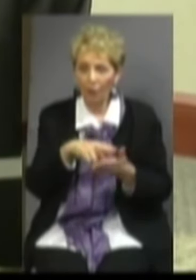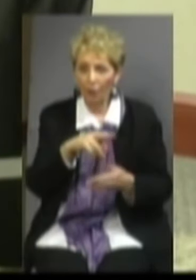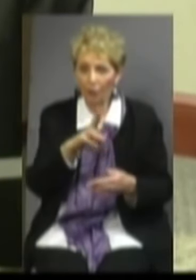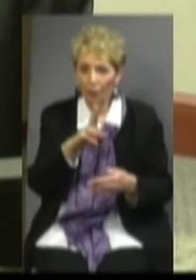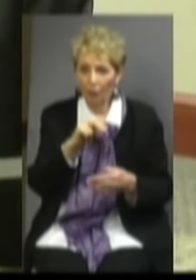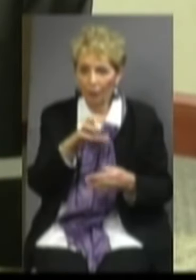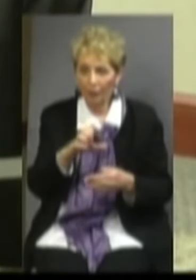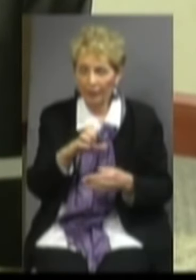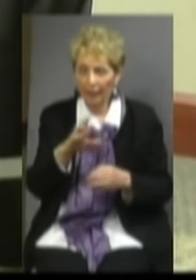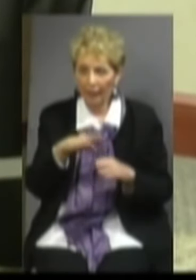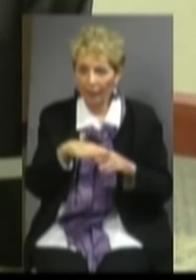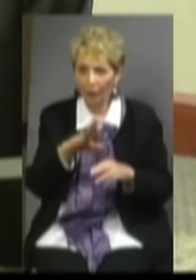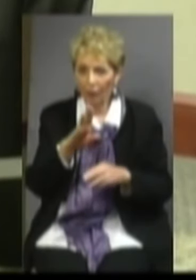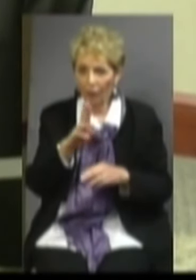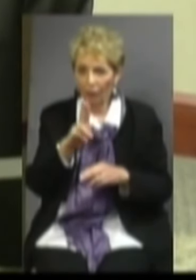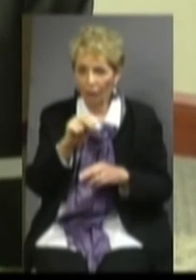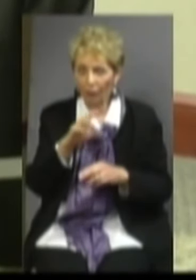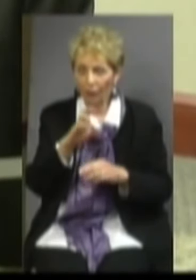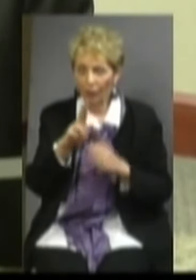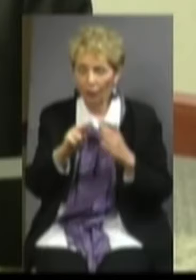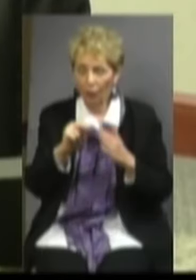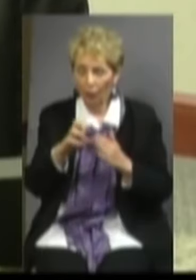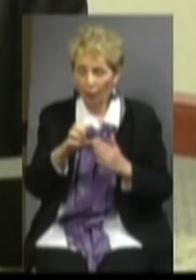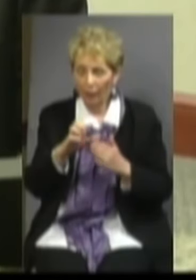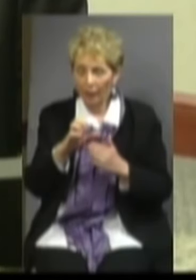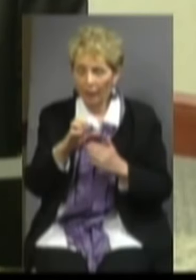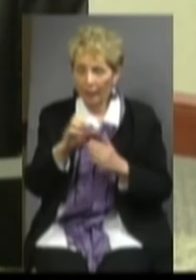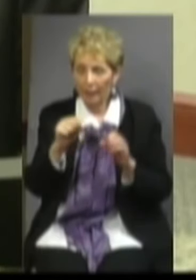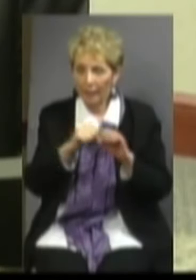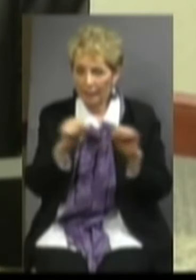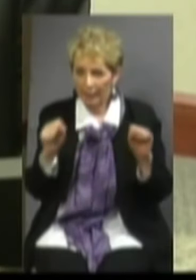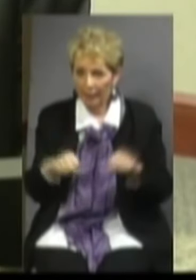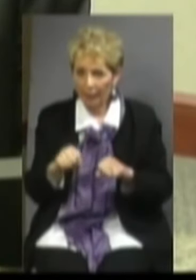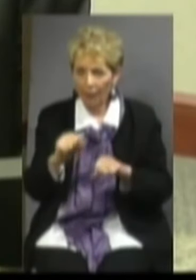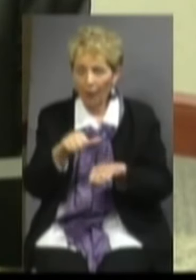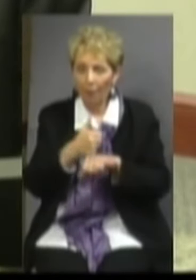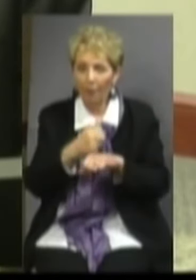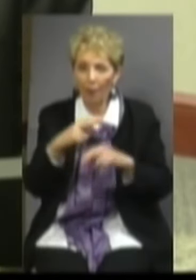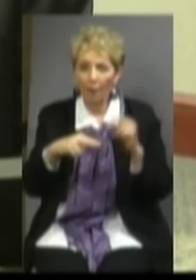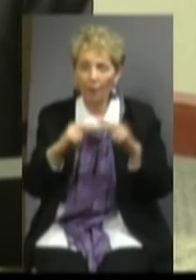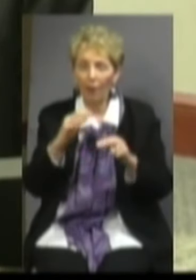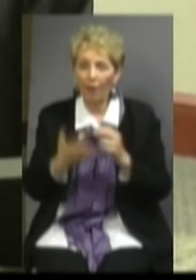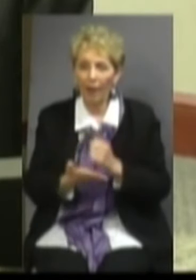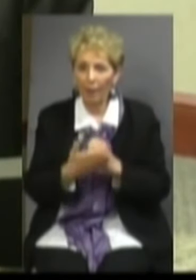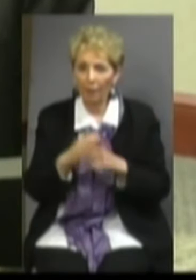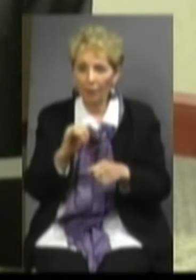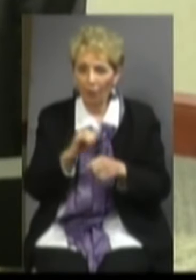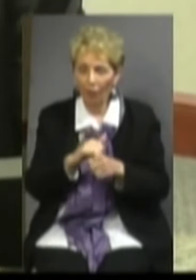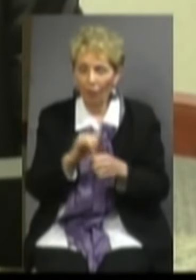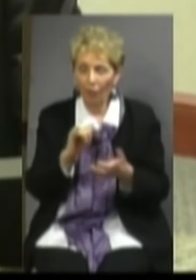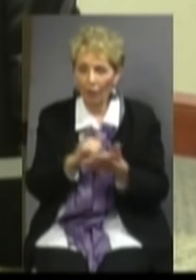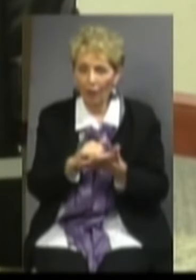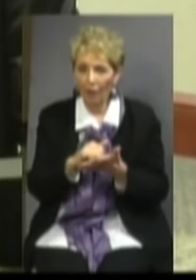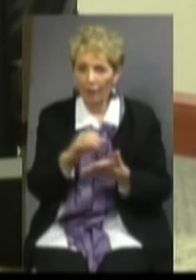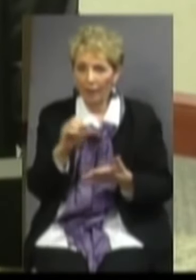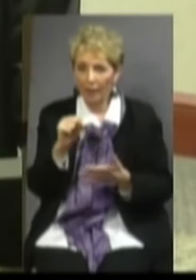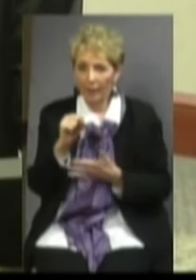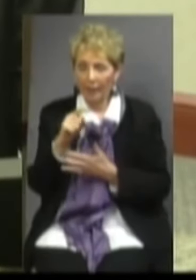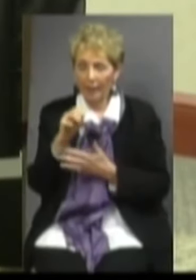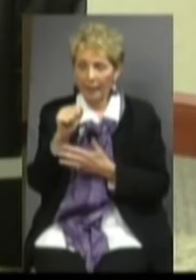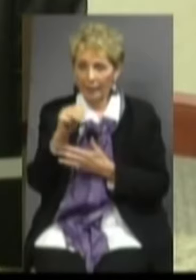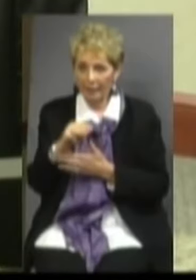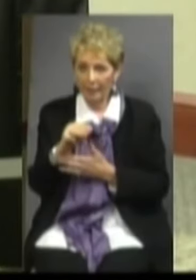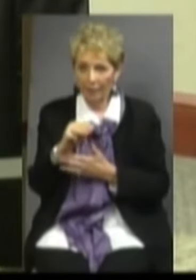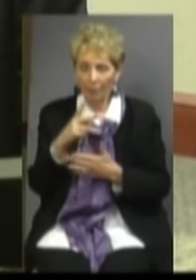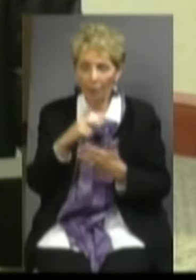system, that's the University of North Carolina system, most of which will be used to build buildings that will help in those STEM projects. Remember, STEM, science, technology,